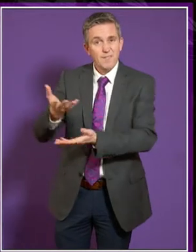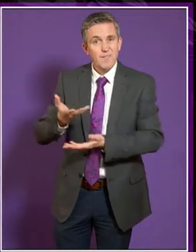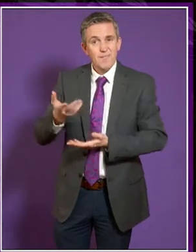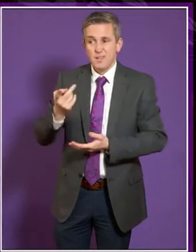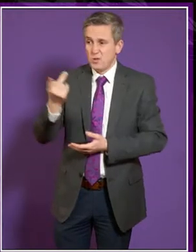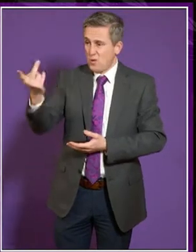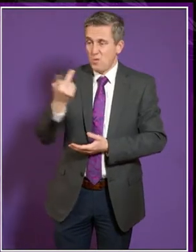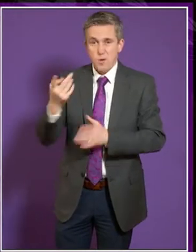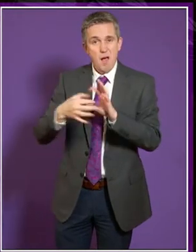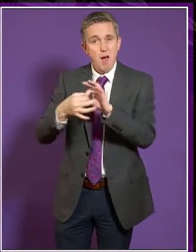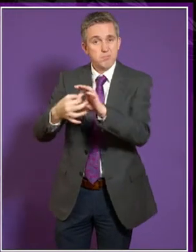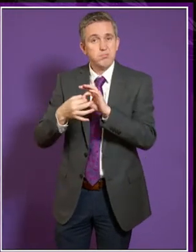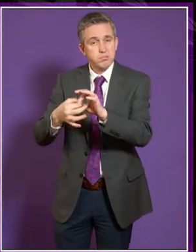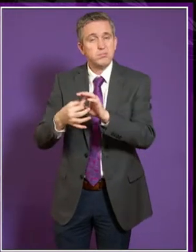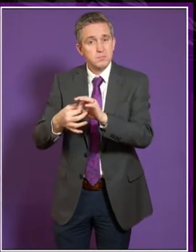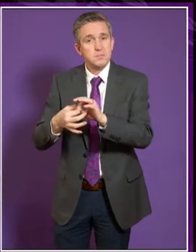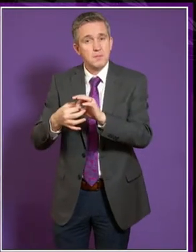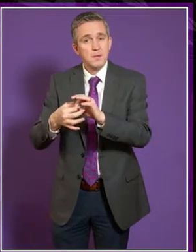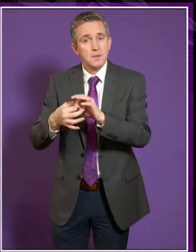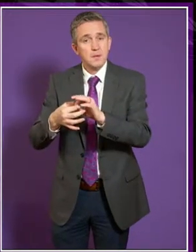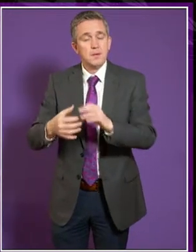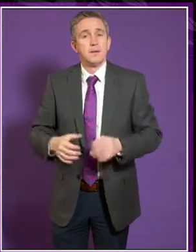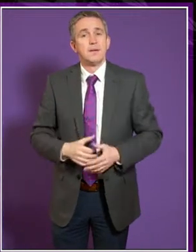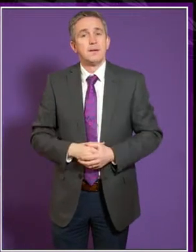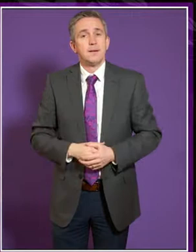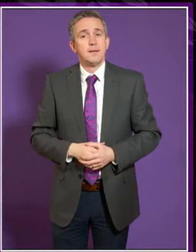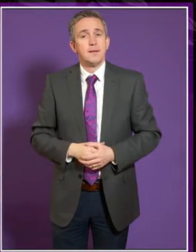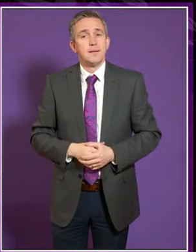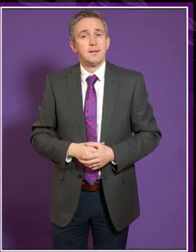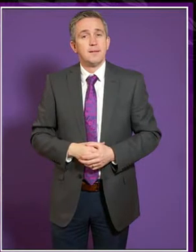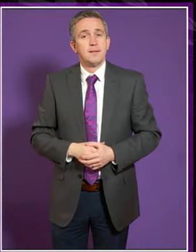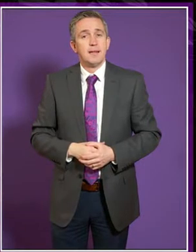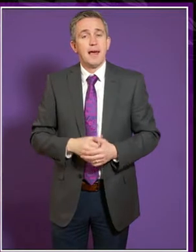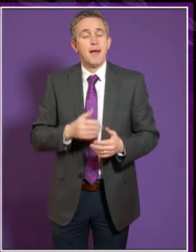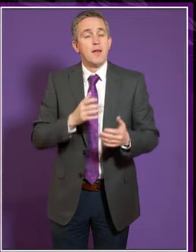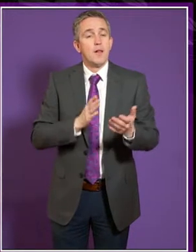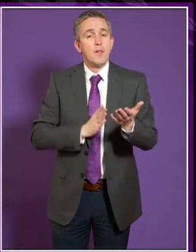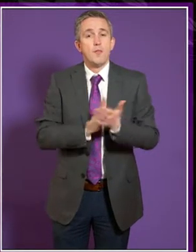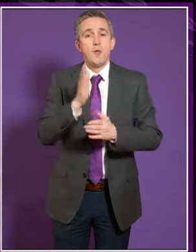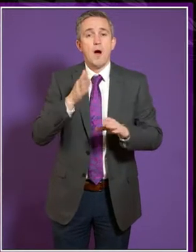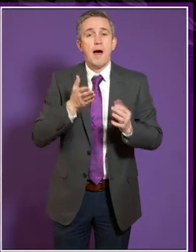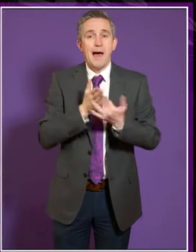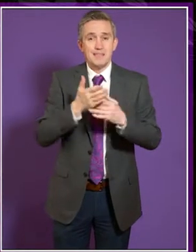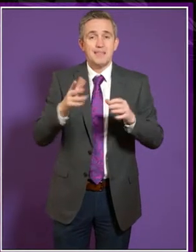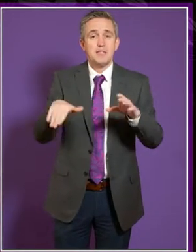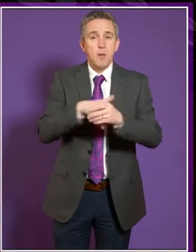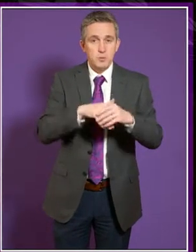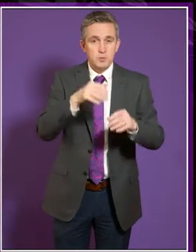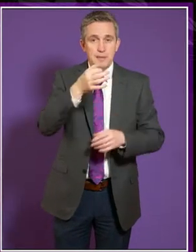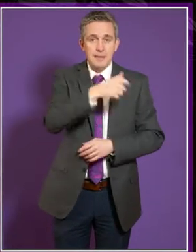we've been open to that. And we've been seeing our work through our Access and Inclusion Committee and our annual